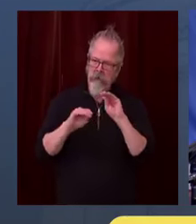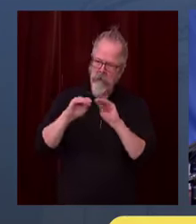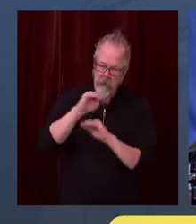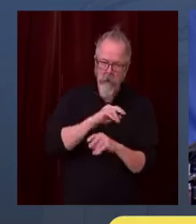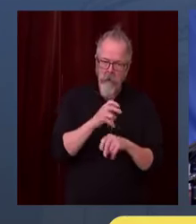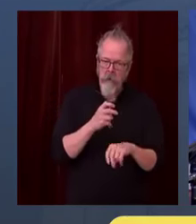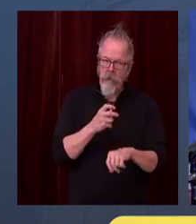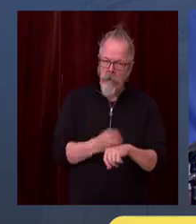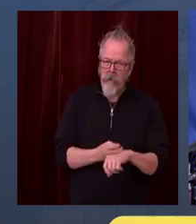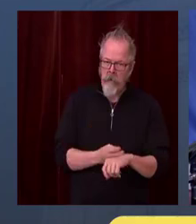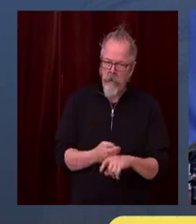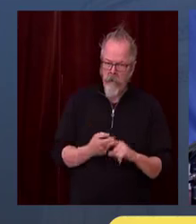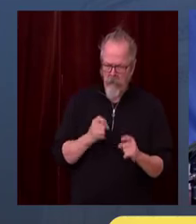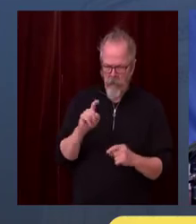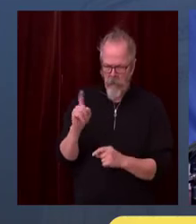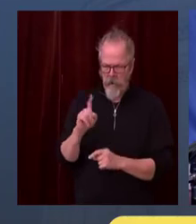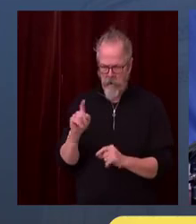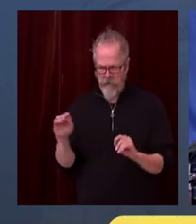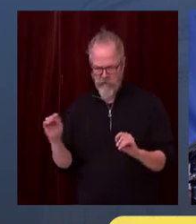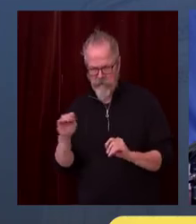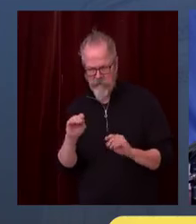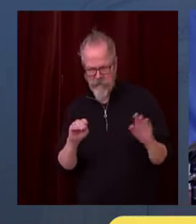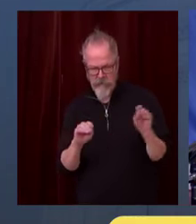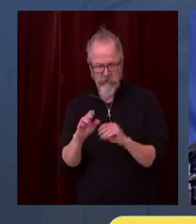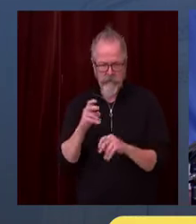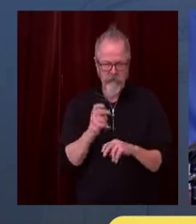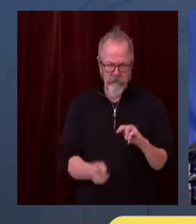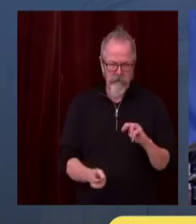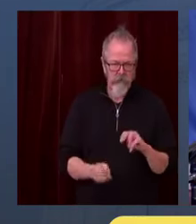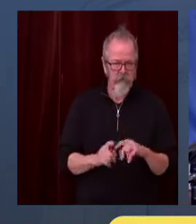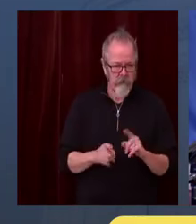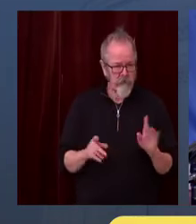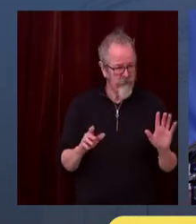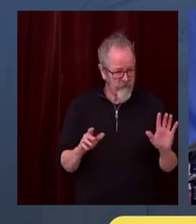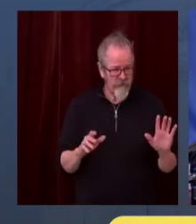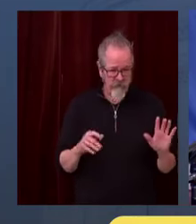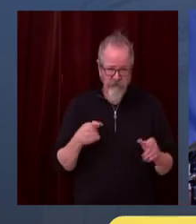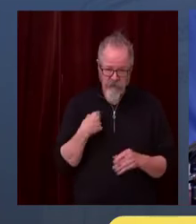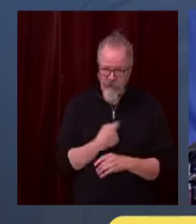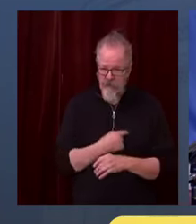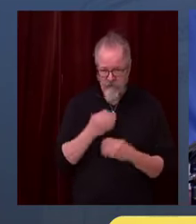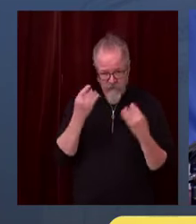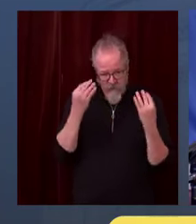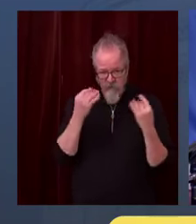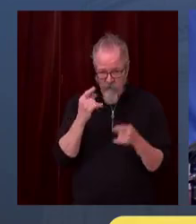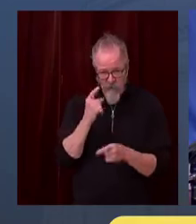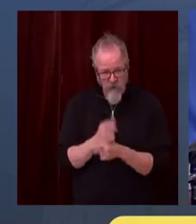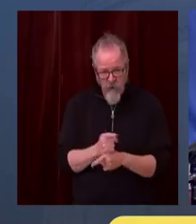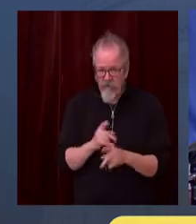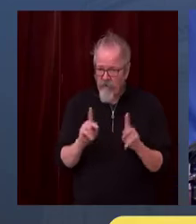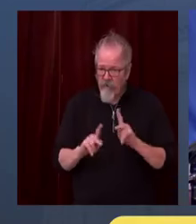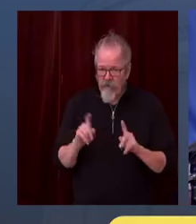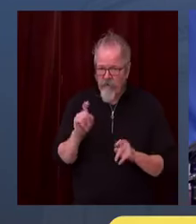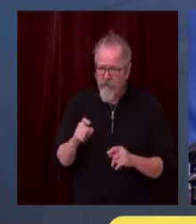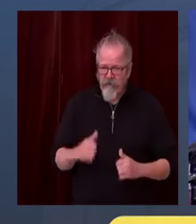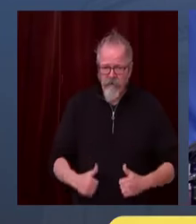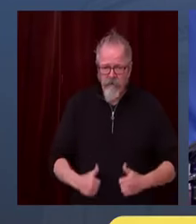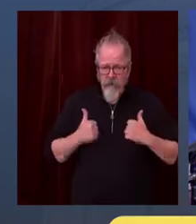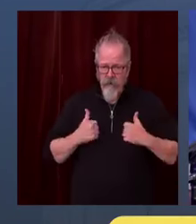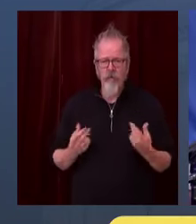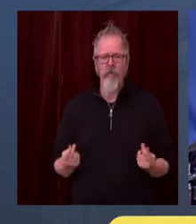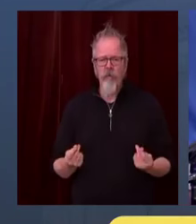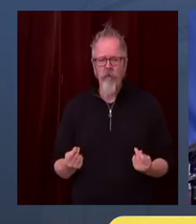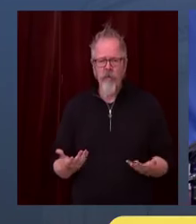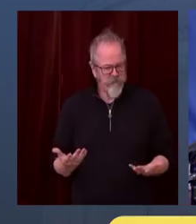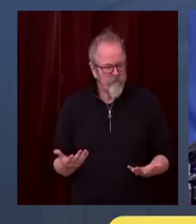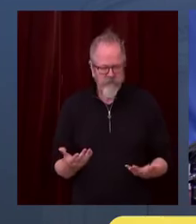well-worn path to do so that will keep this economy afloat. And I do want to suggest to the Congress, too,